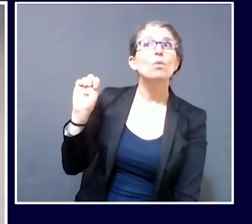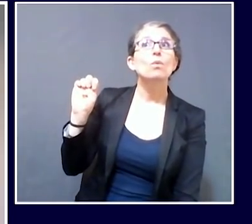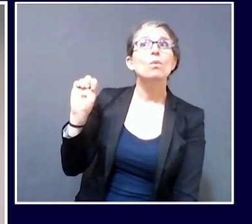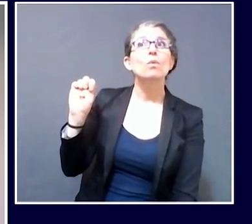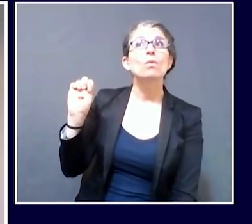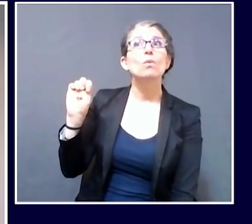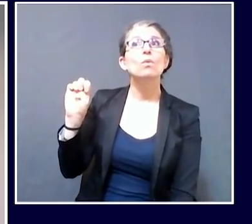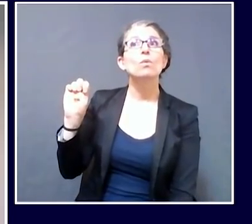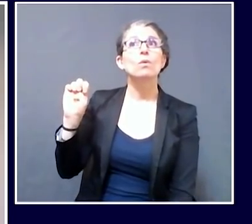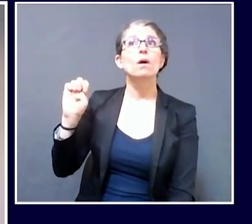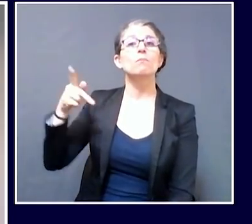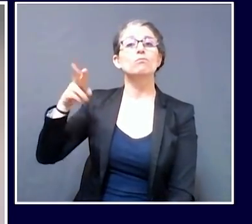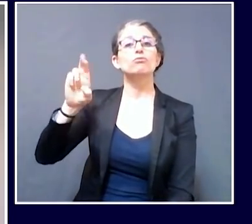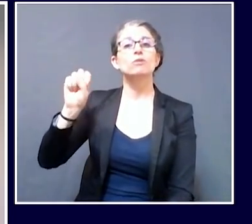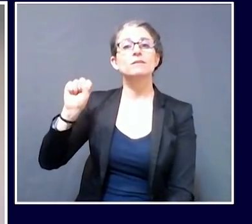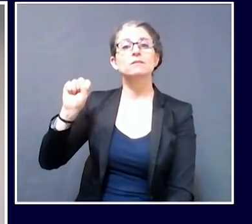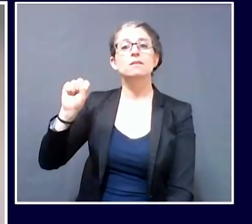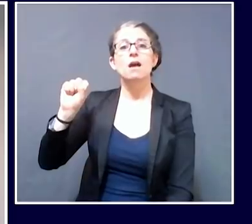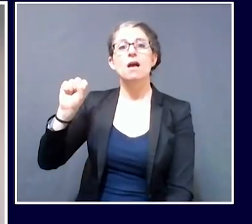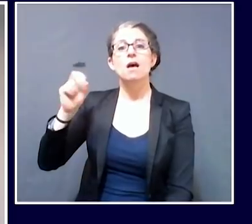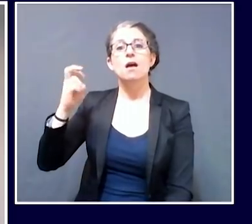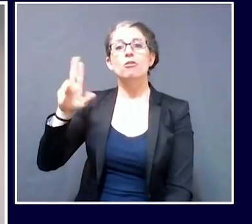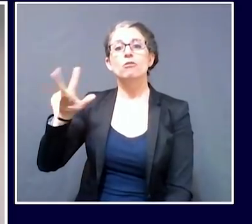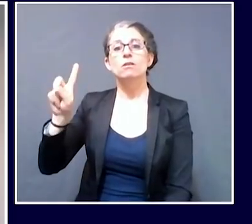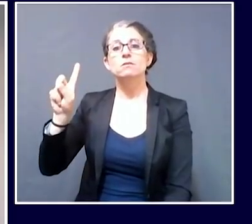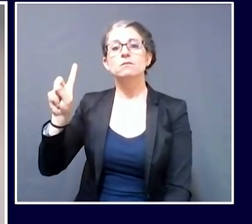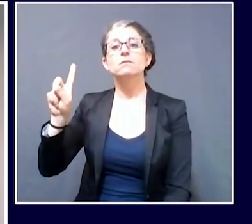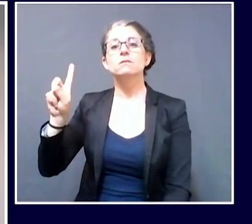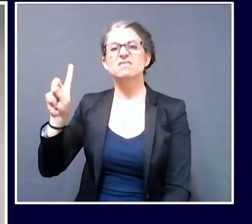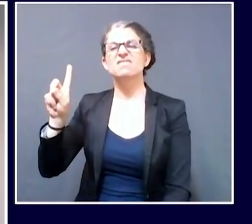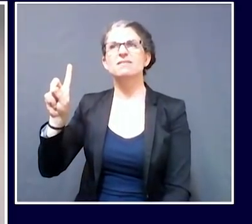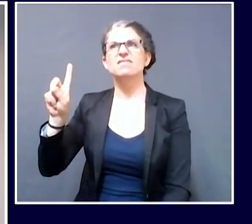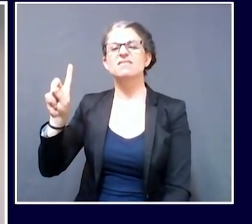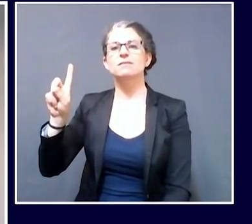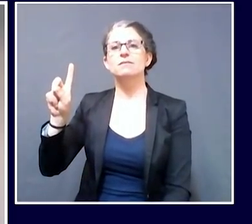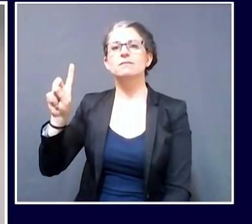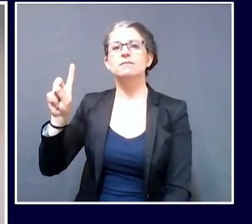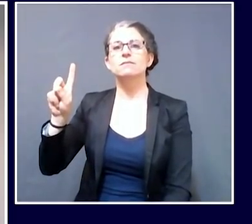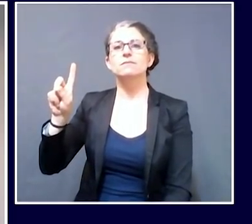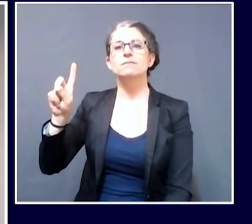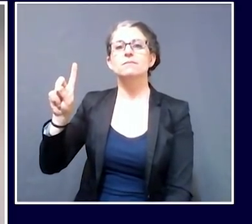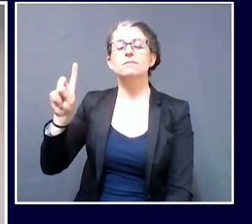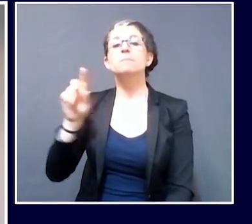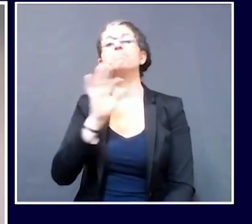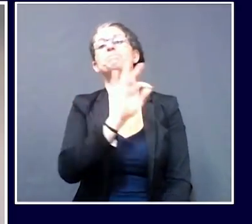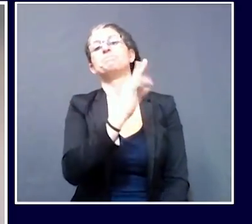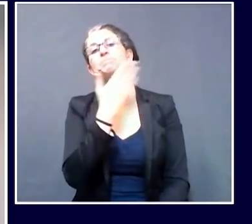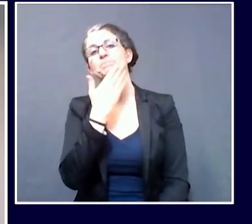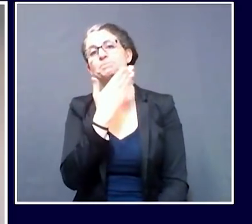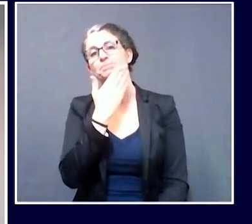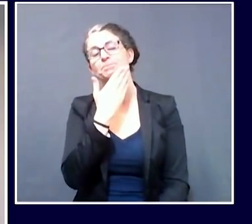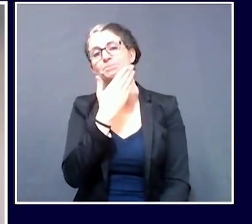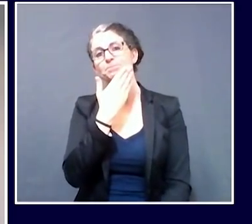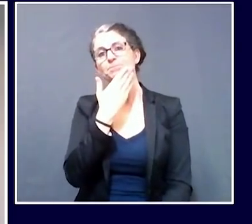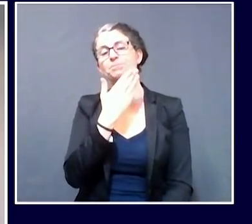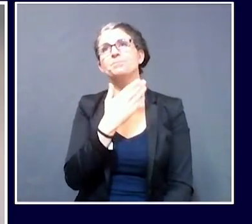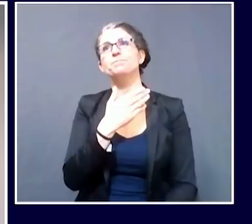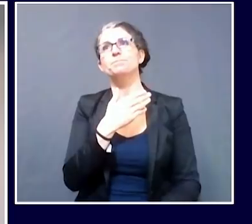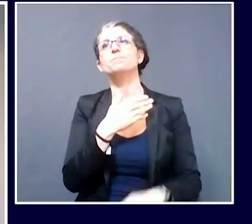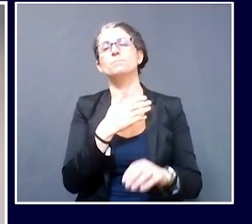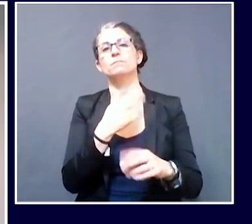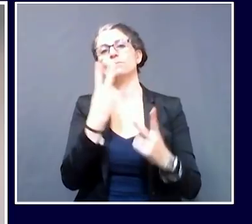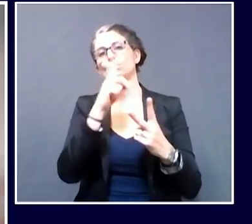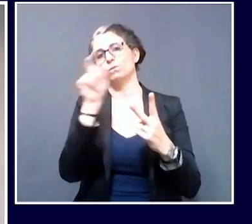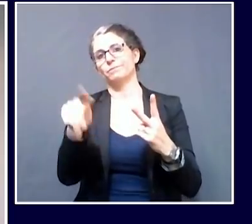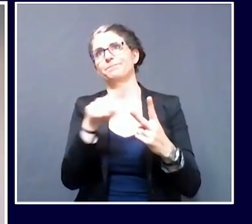Hi. Can you hear me? Yep. Go ahead, Joe. Hi. Yes. Thanks for taking our questions. I have two questions, one for Dr. Shaw and